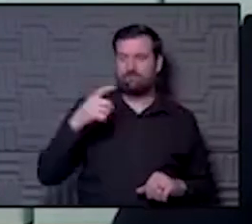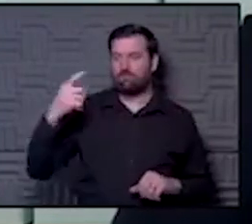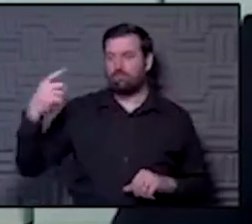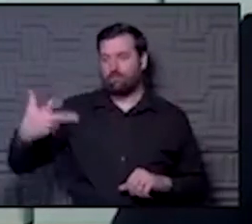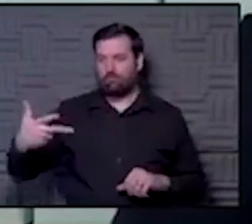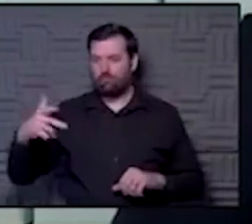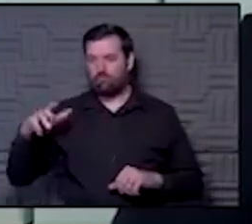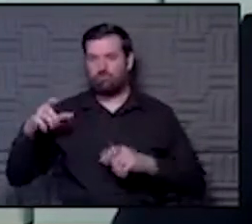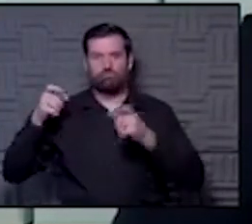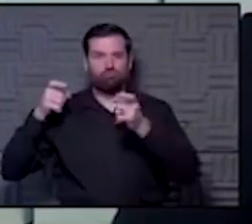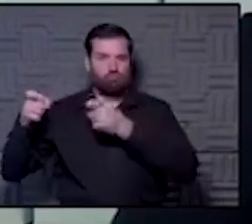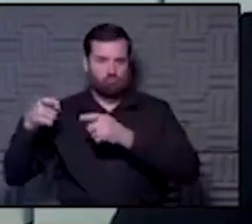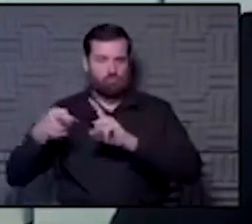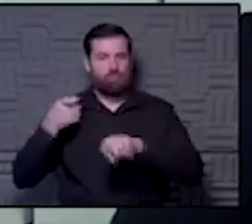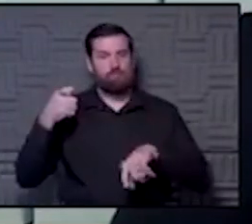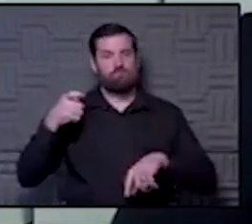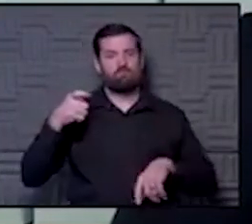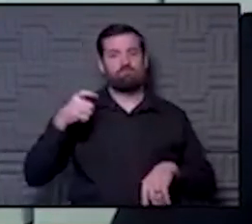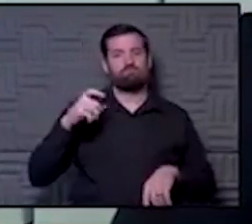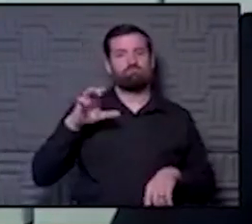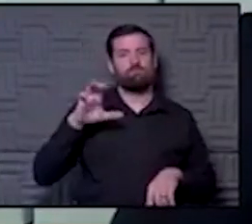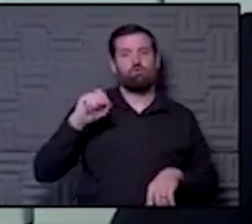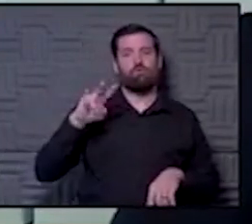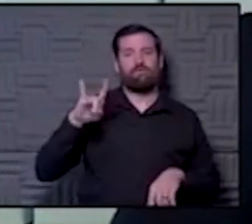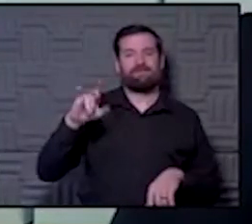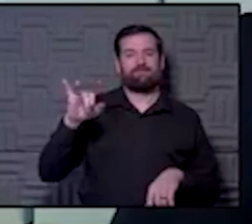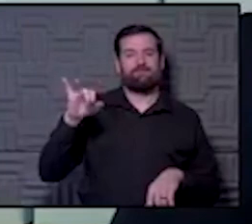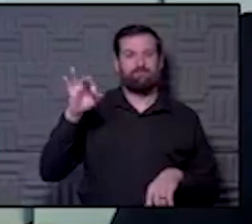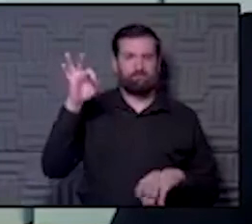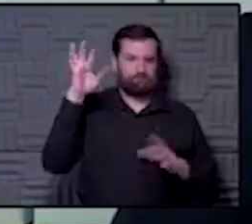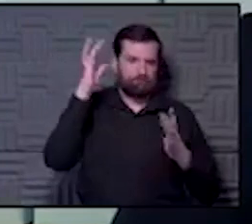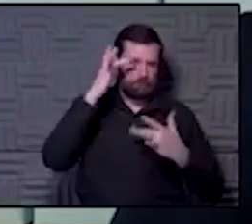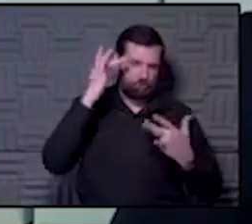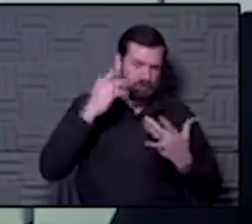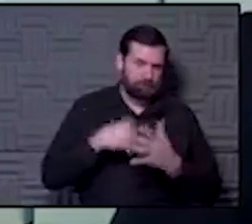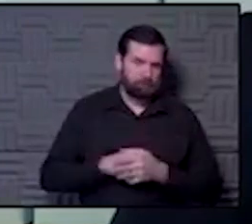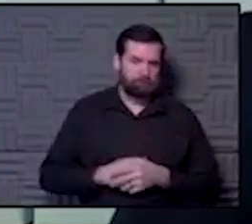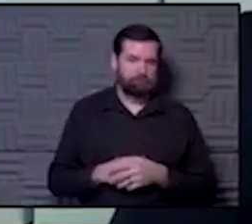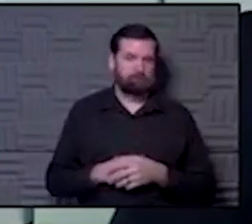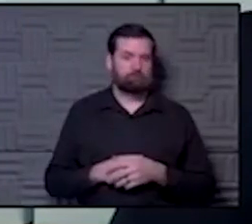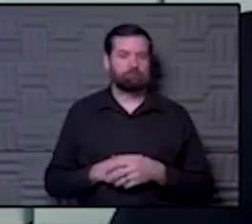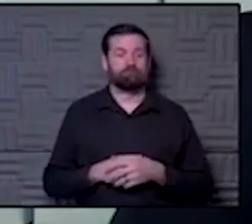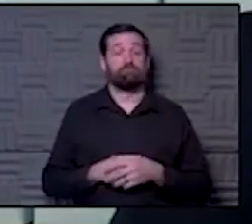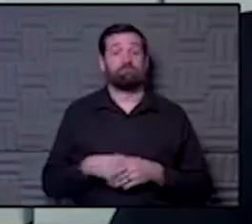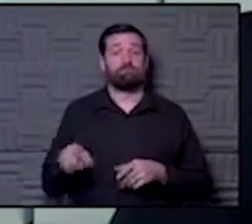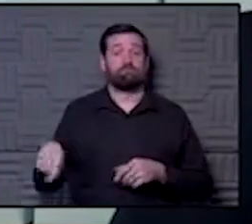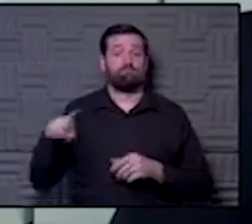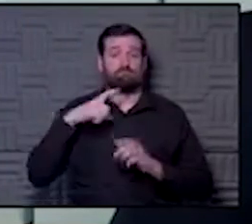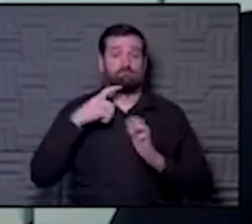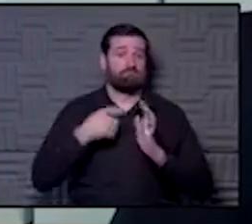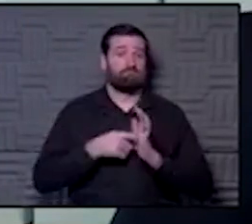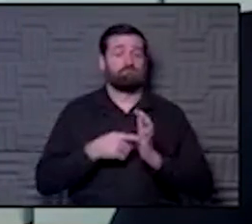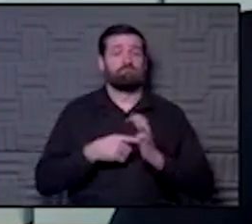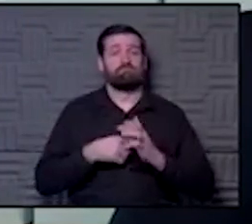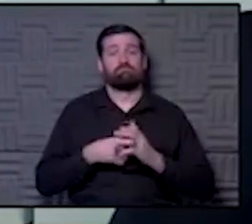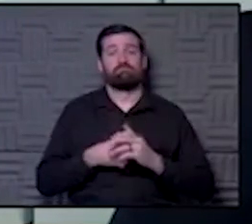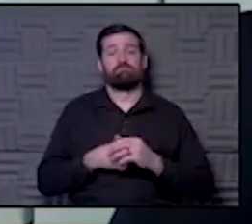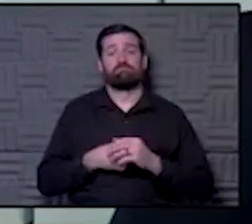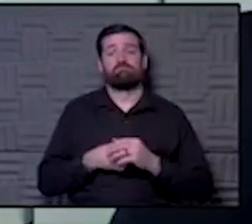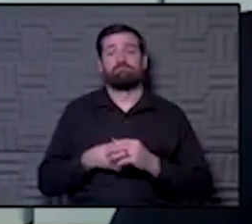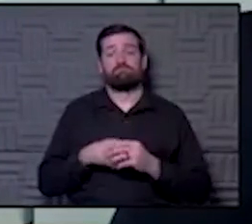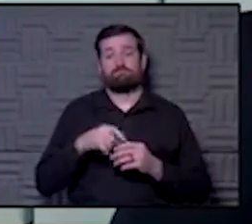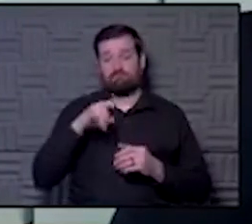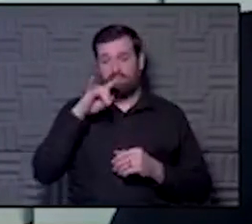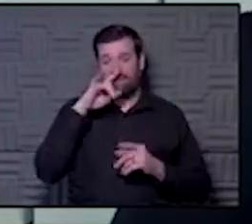acute COVID infection. And they looked at a number of different things. And what they found was that primarily the